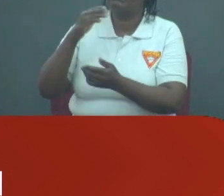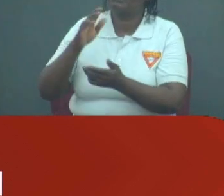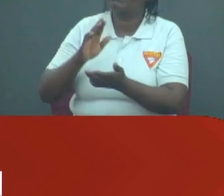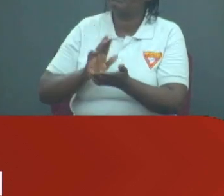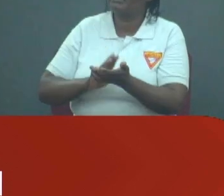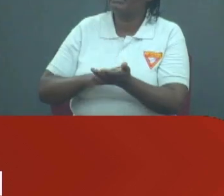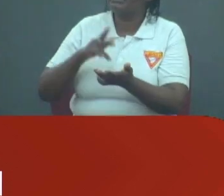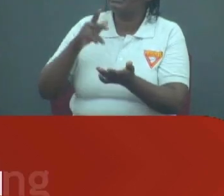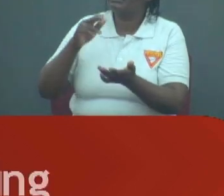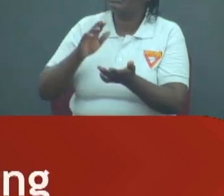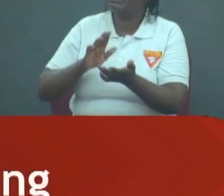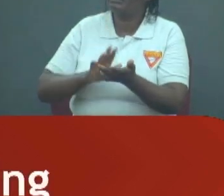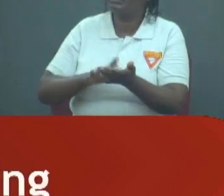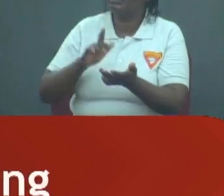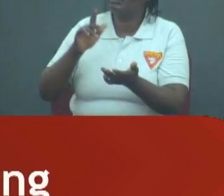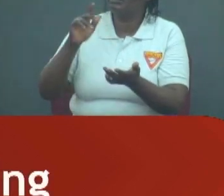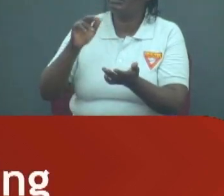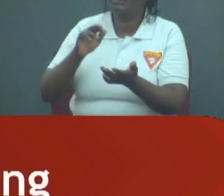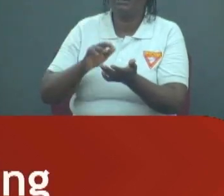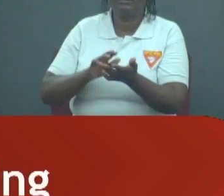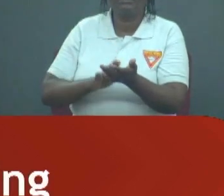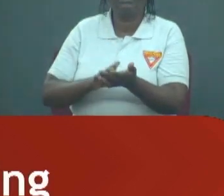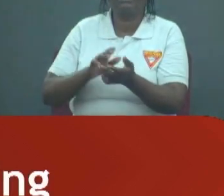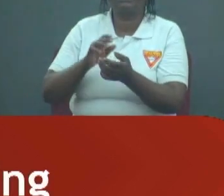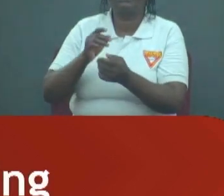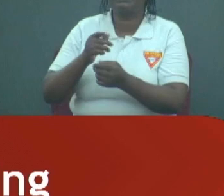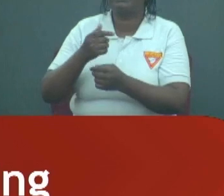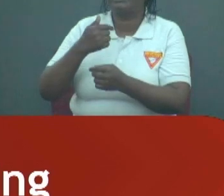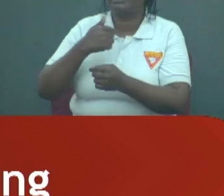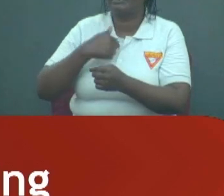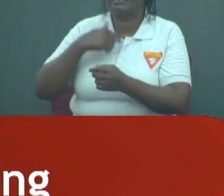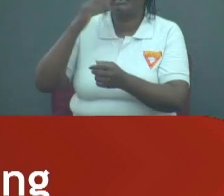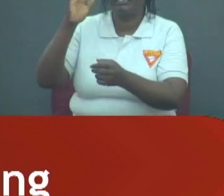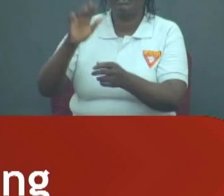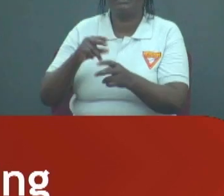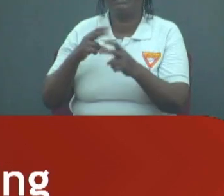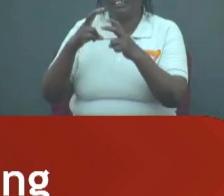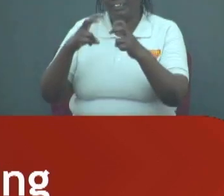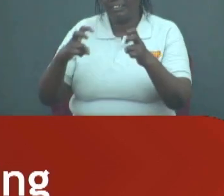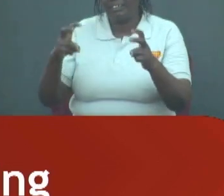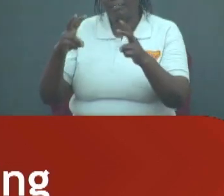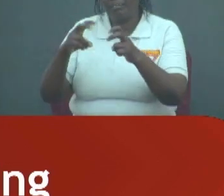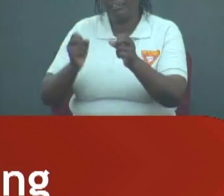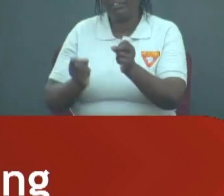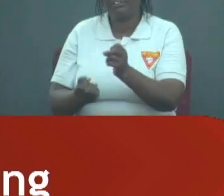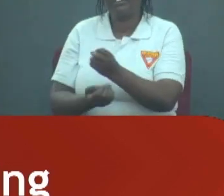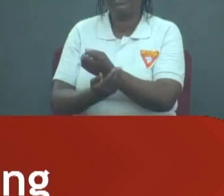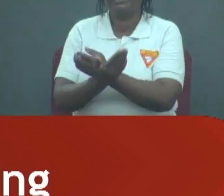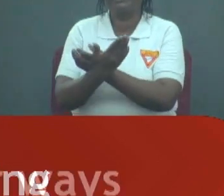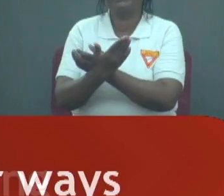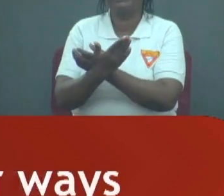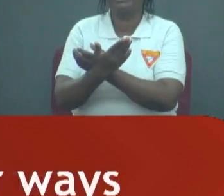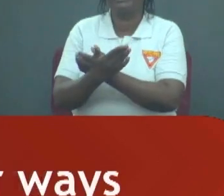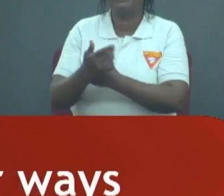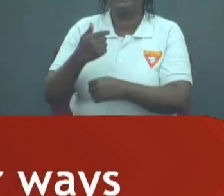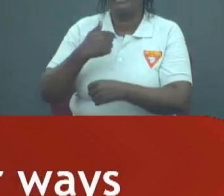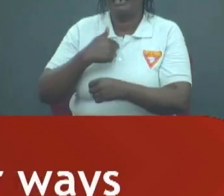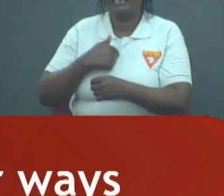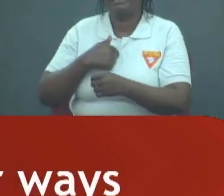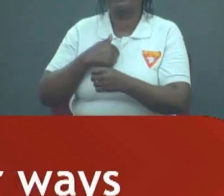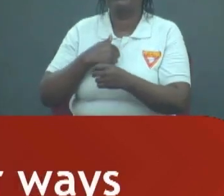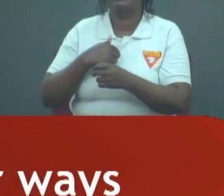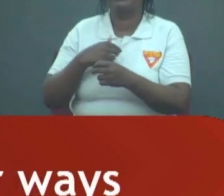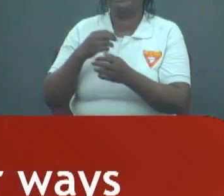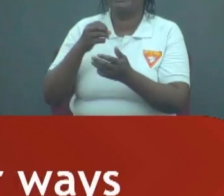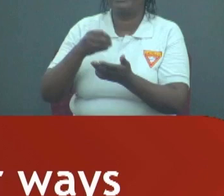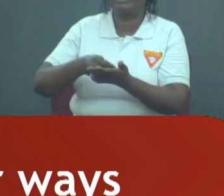ever praise you. I will seek you in the morning, and